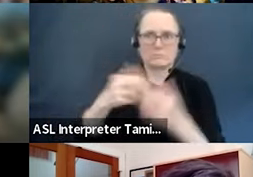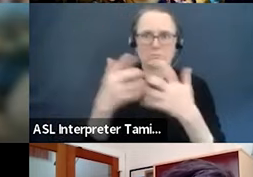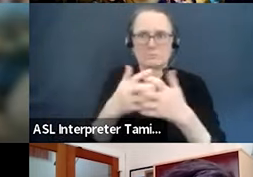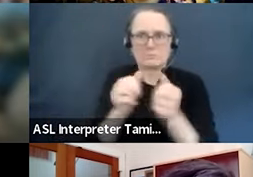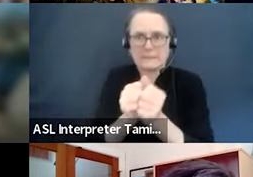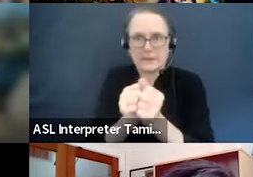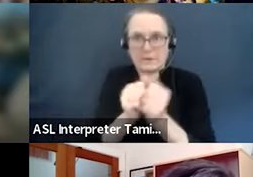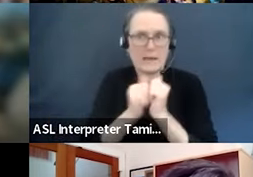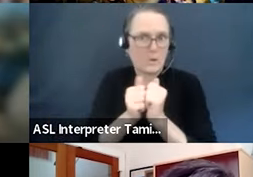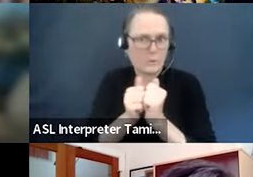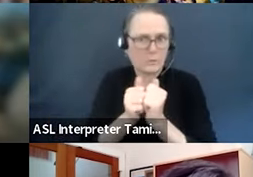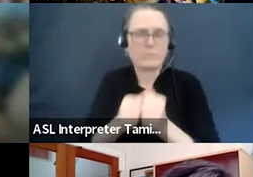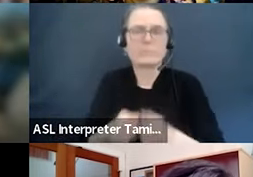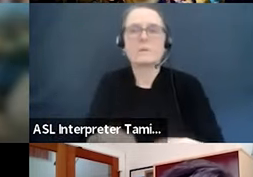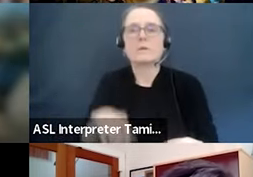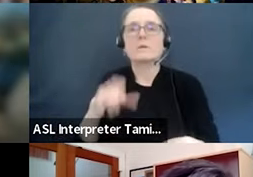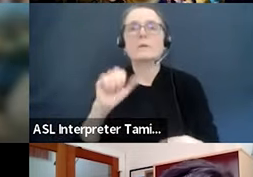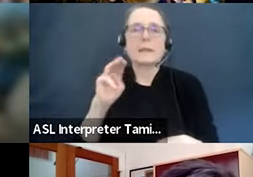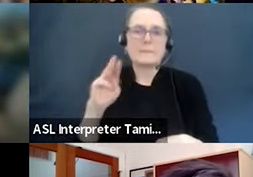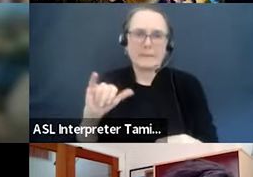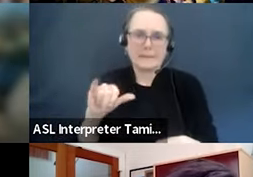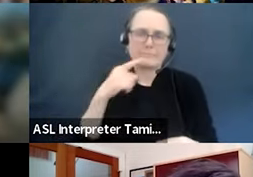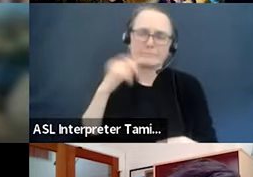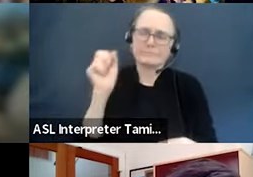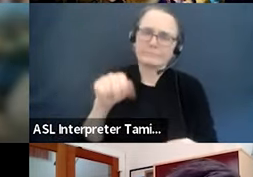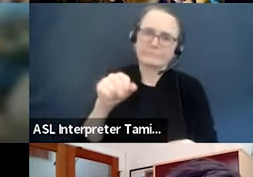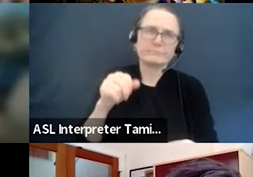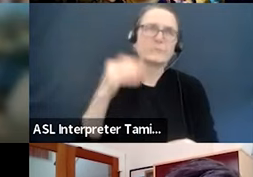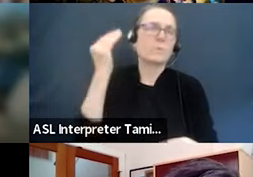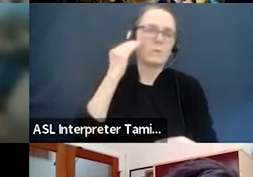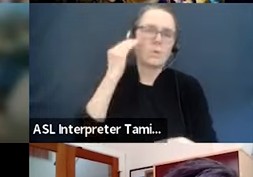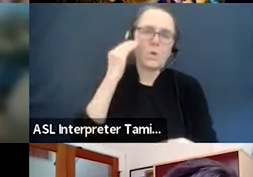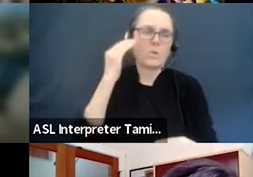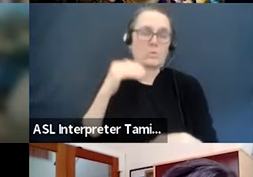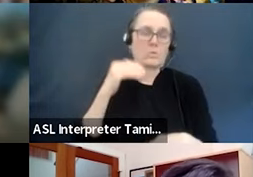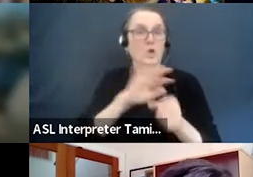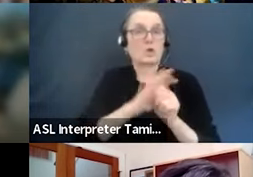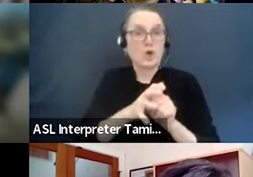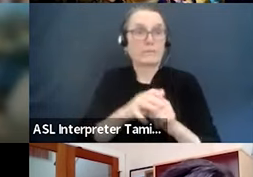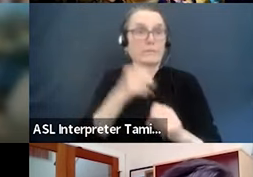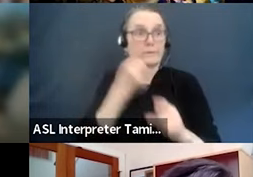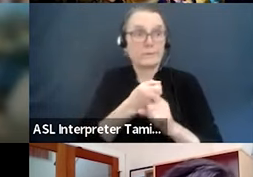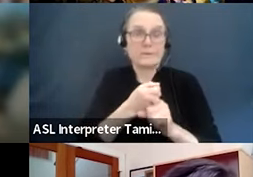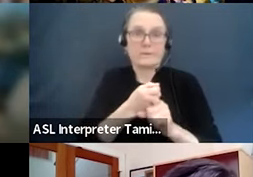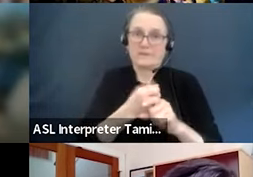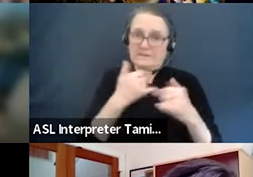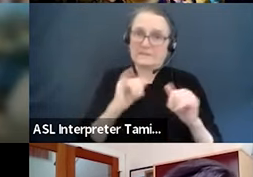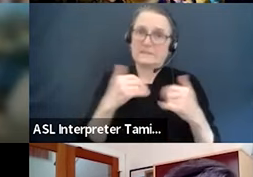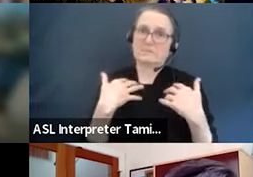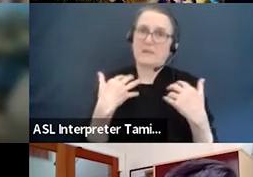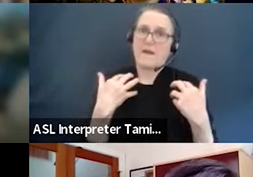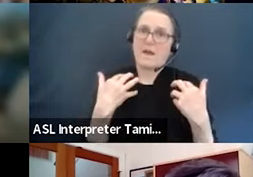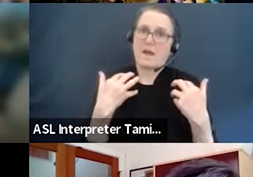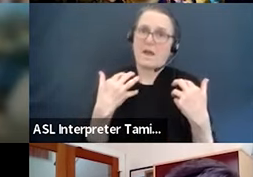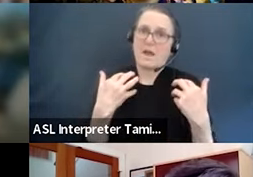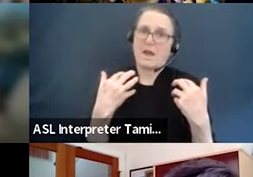right now. When we, some of the survey information was really good at telling us respondents expect